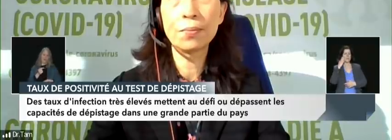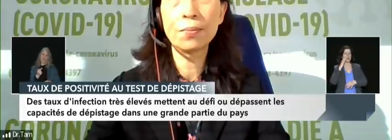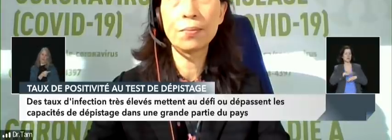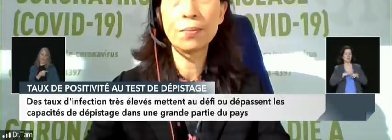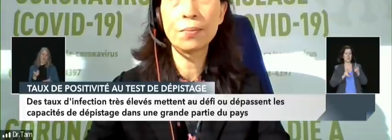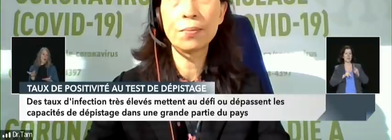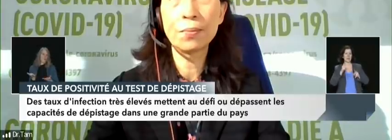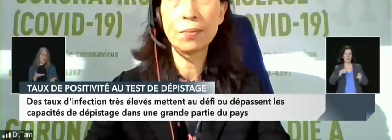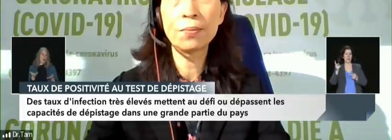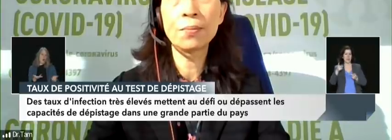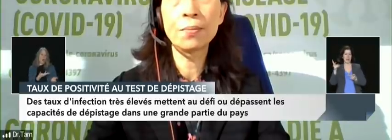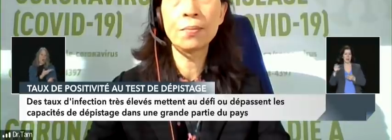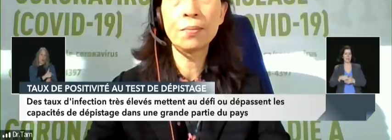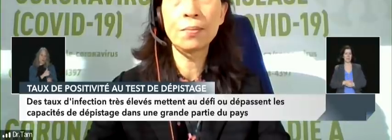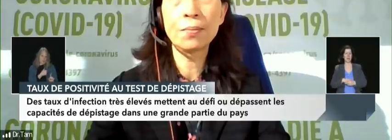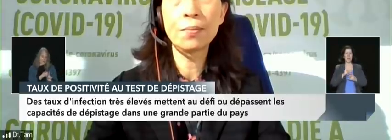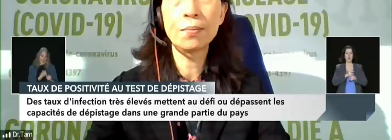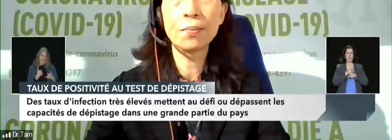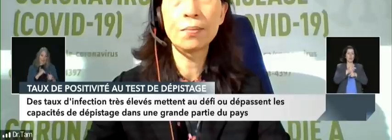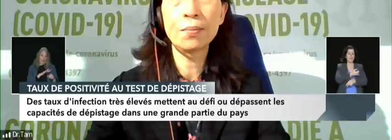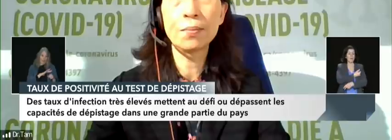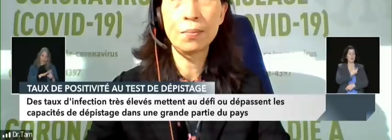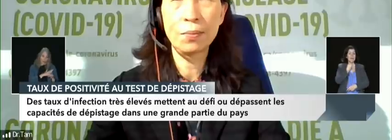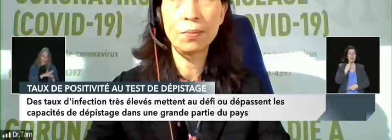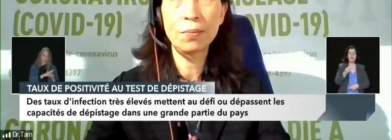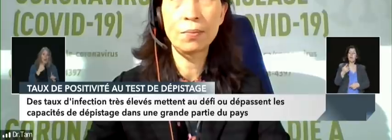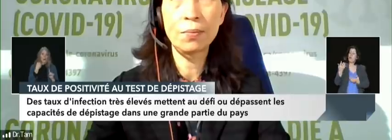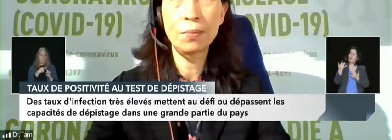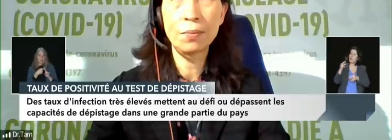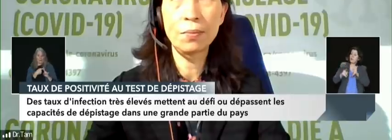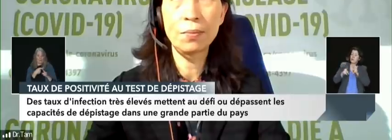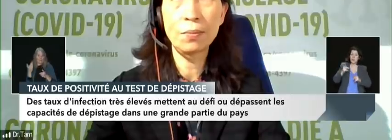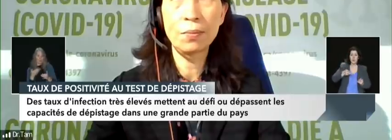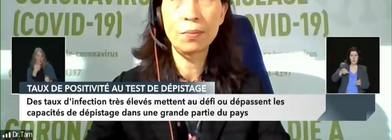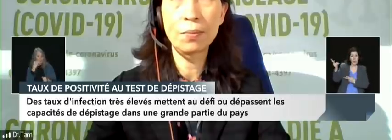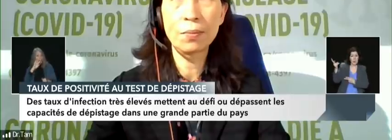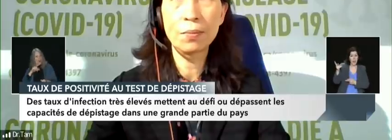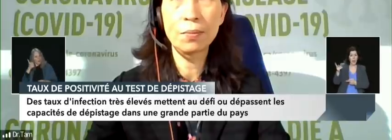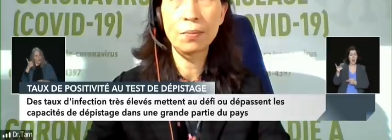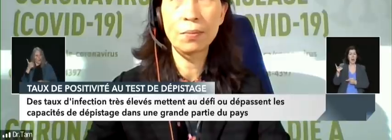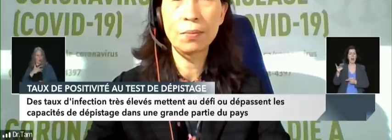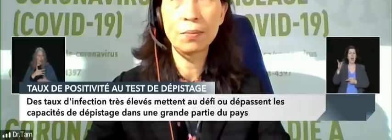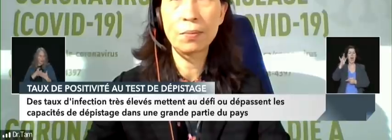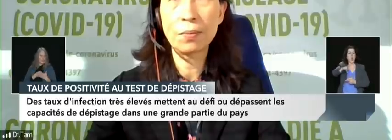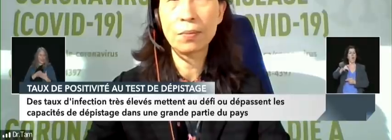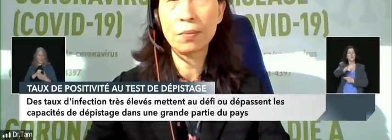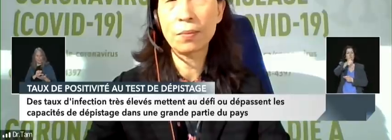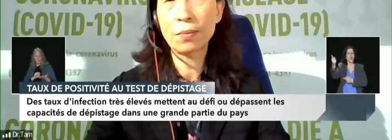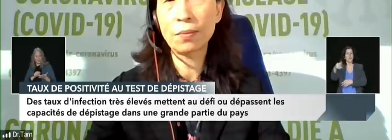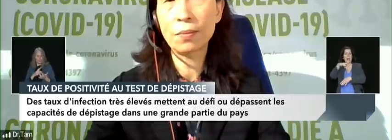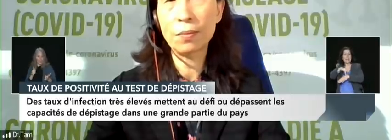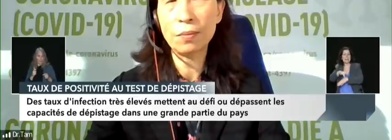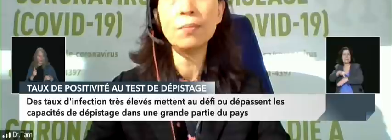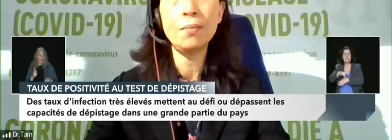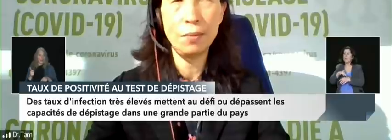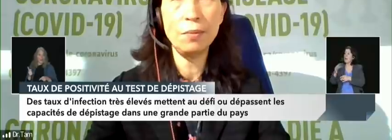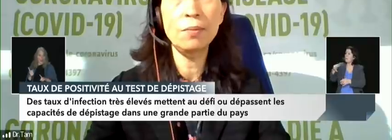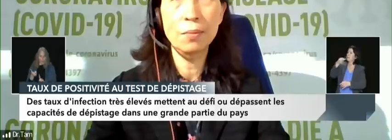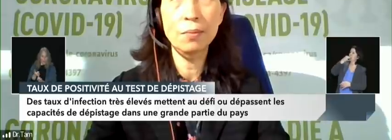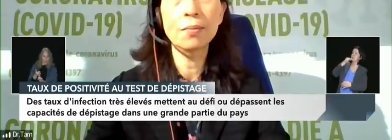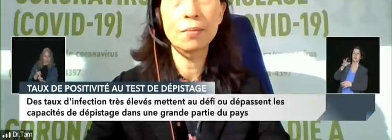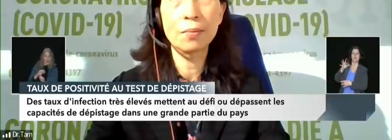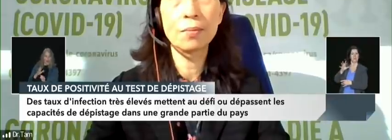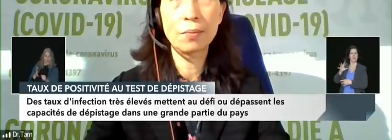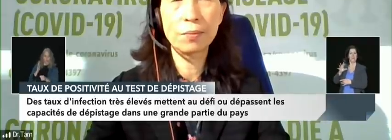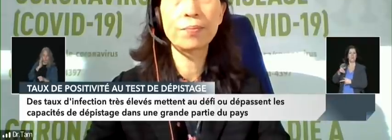with COVID who are there for other reasons may be reflecting in hospital transmission and they're